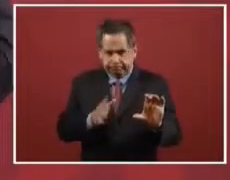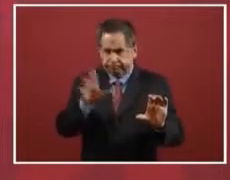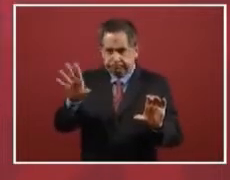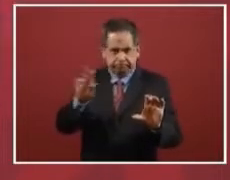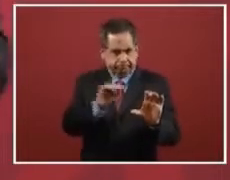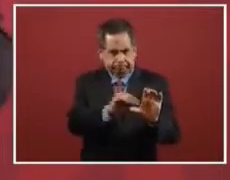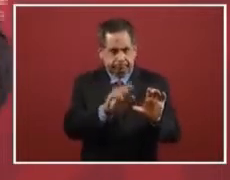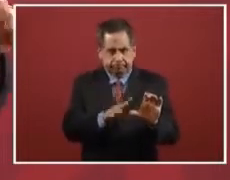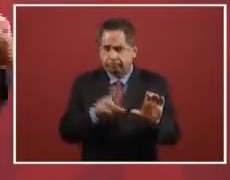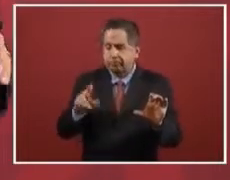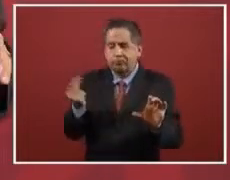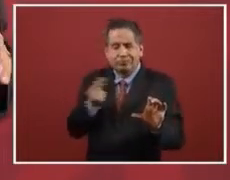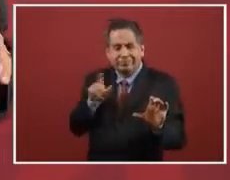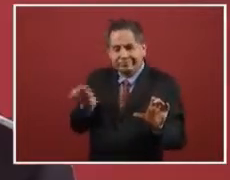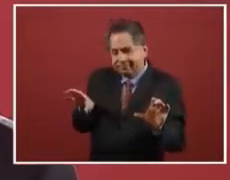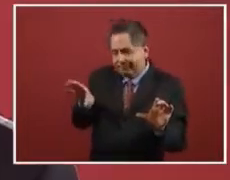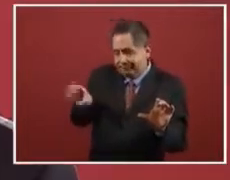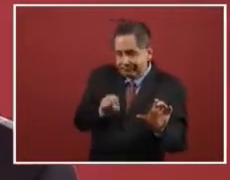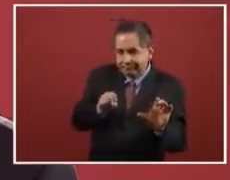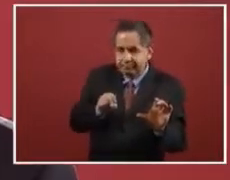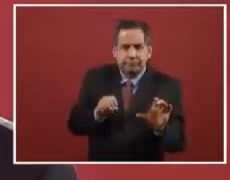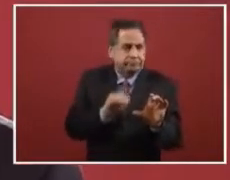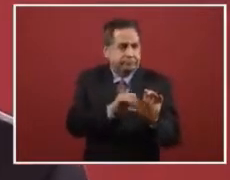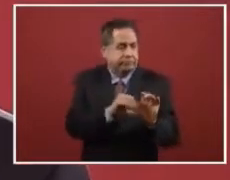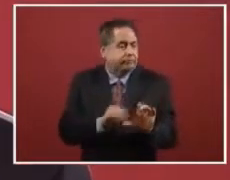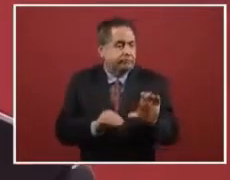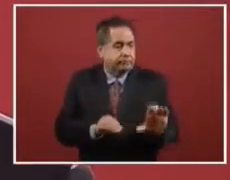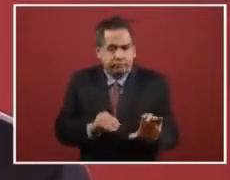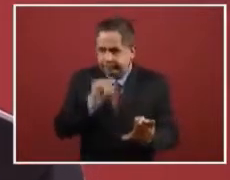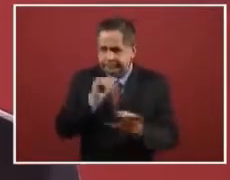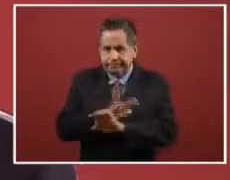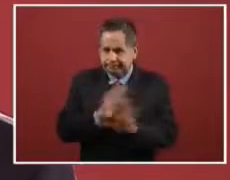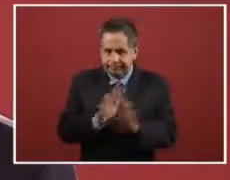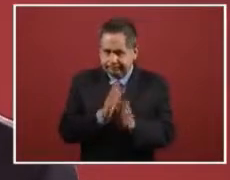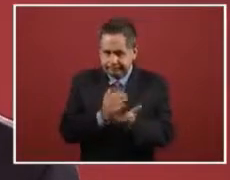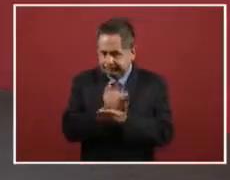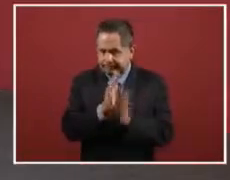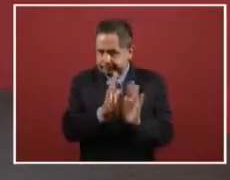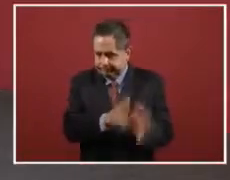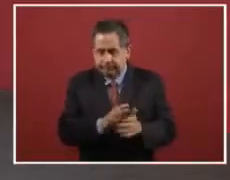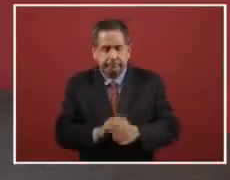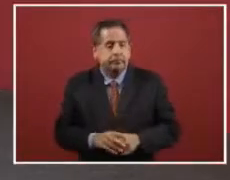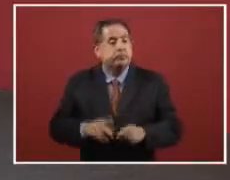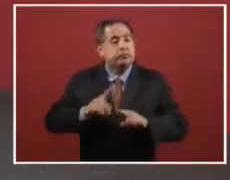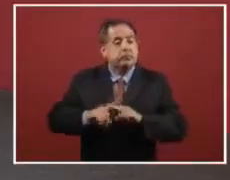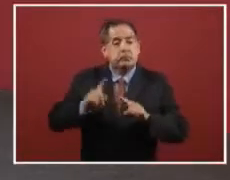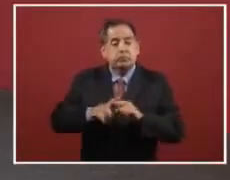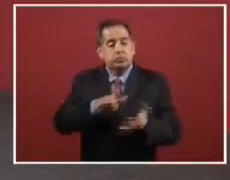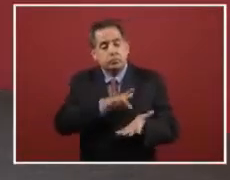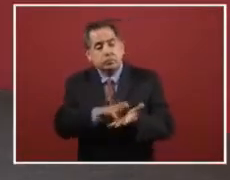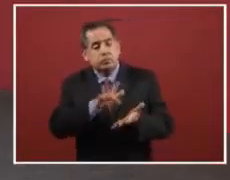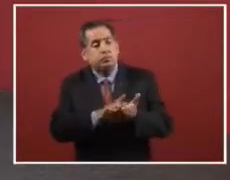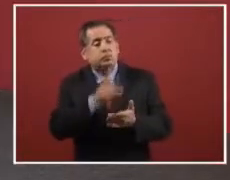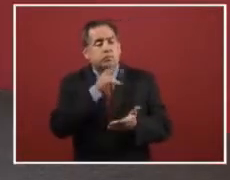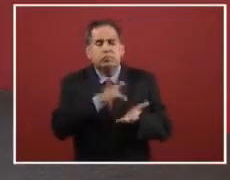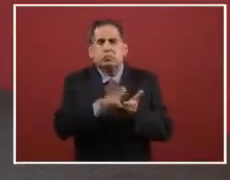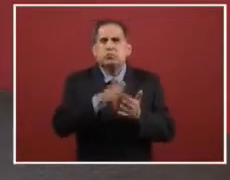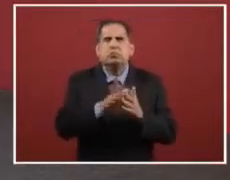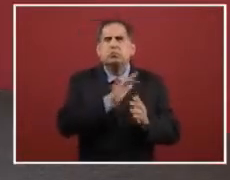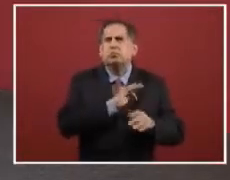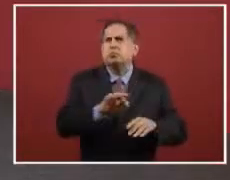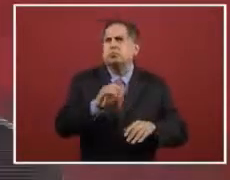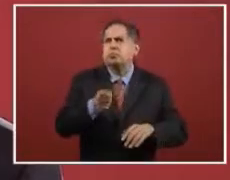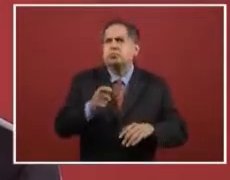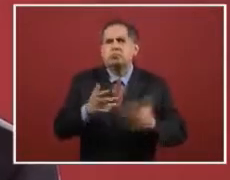contemplando ambas cosas. El total de los apoyos... The total of the supports for Pemex are